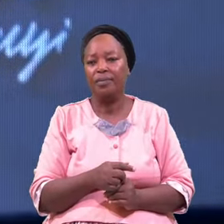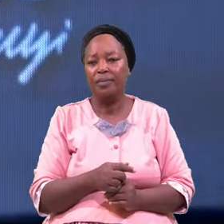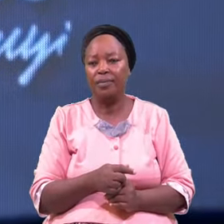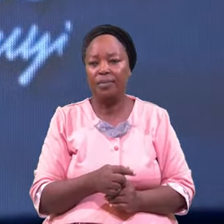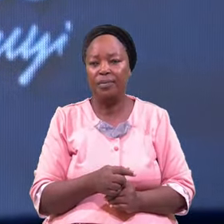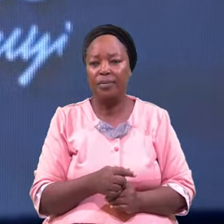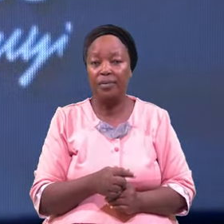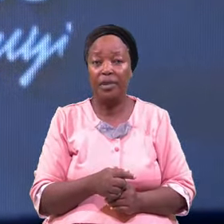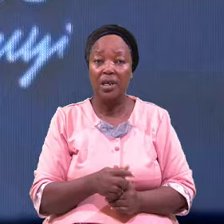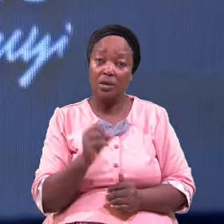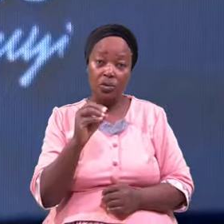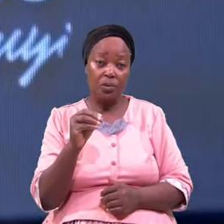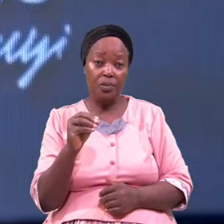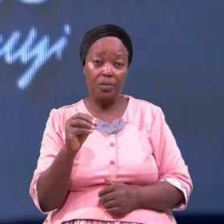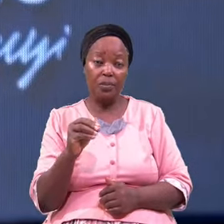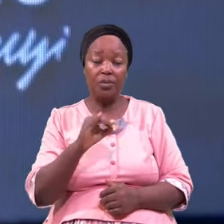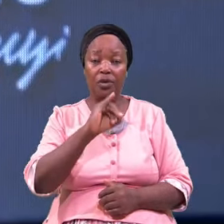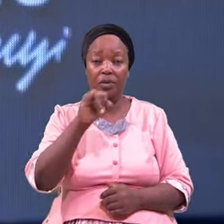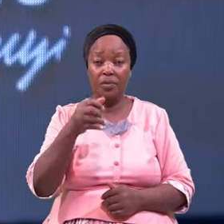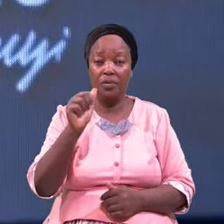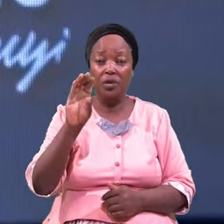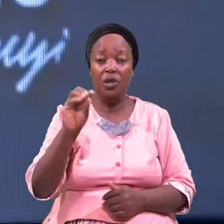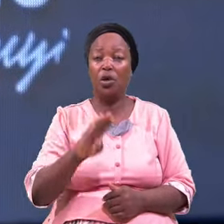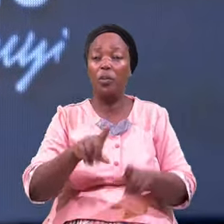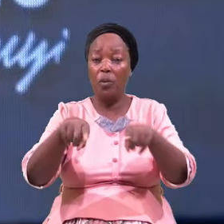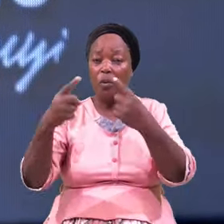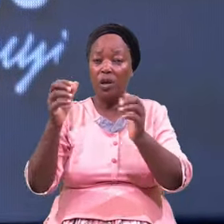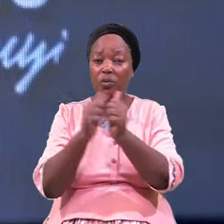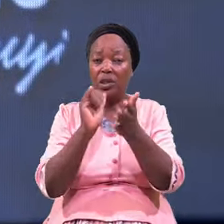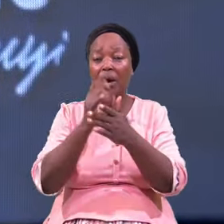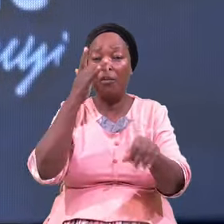And So Jacob Wait With That Promise